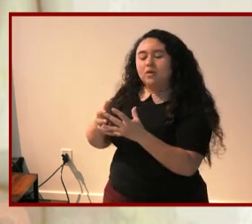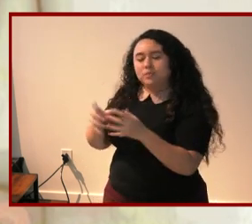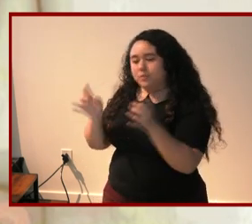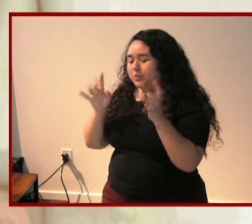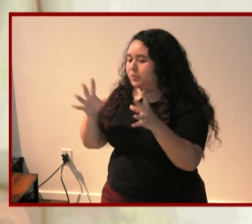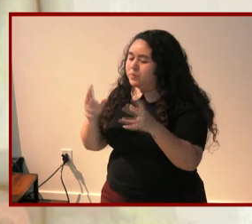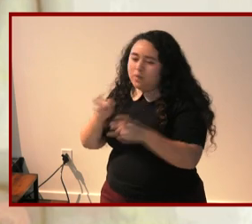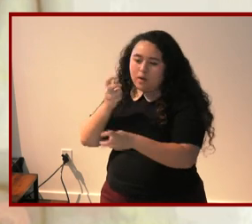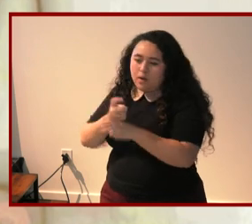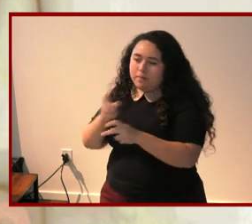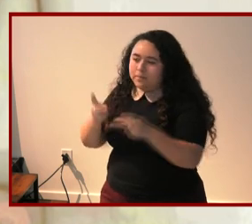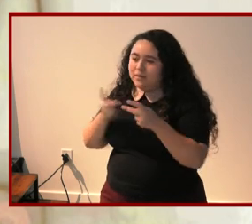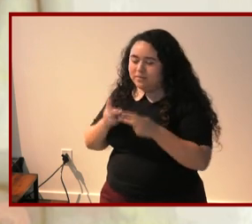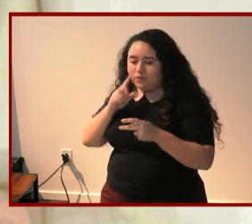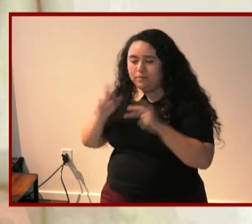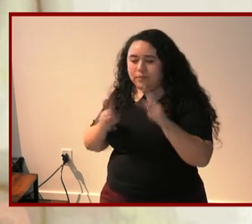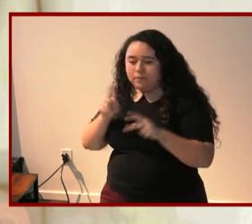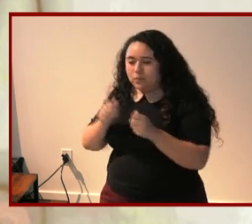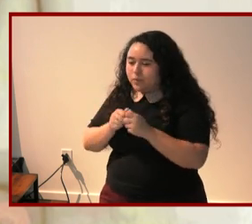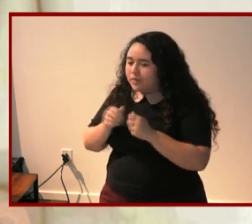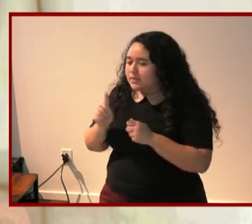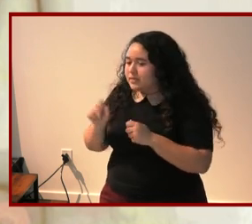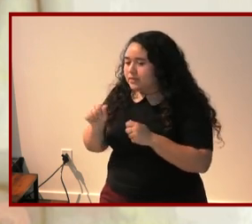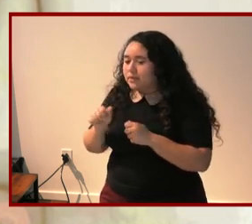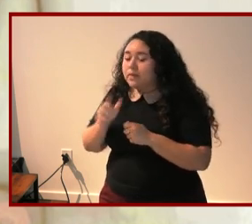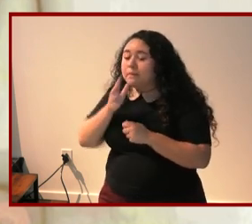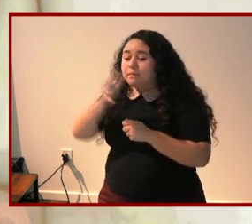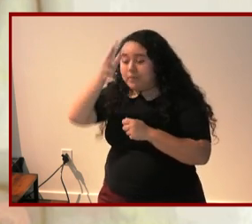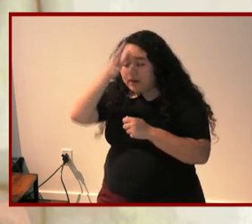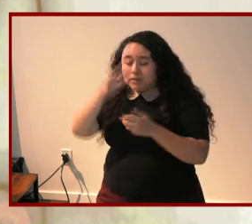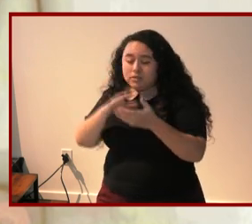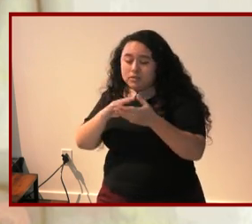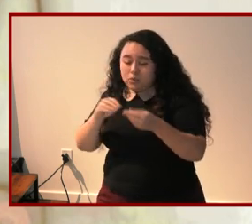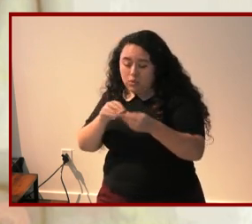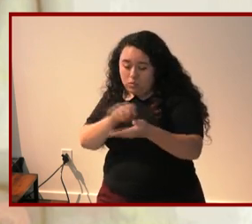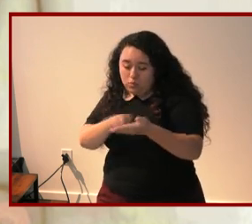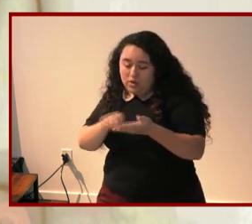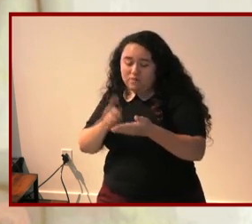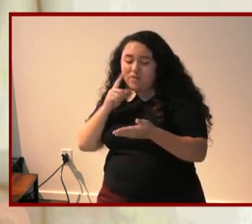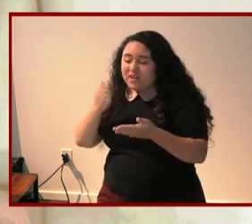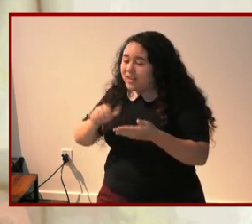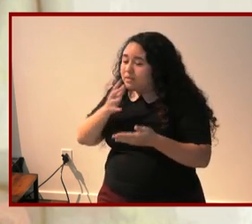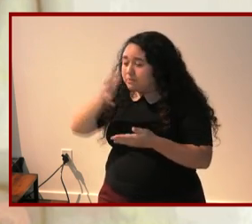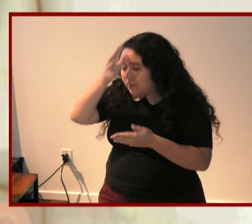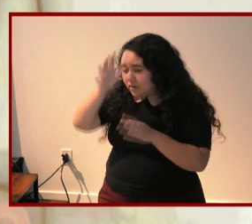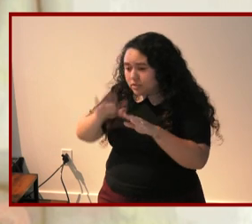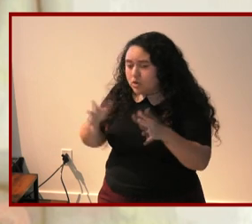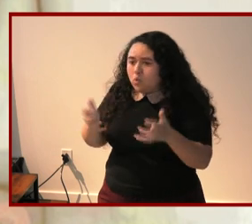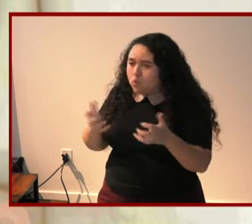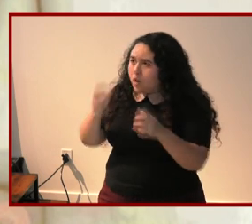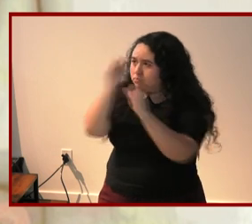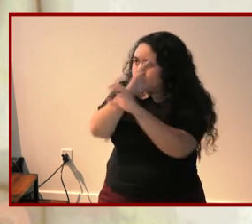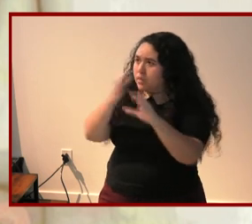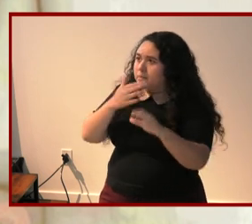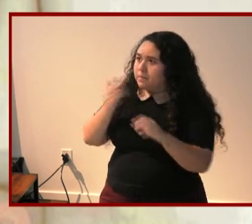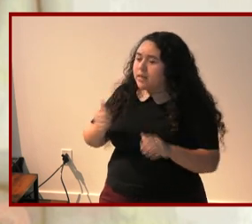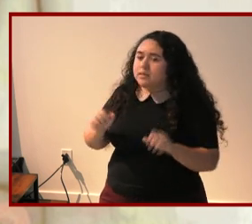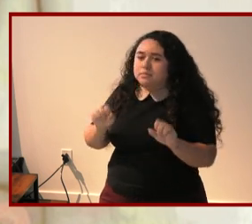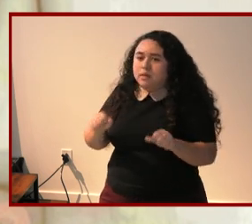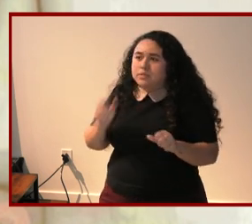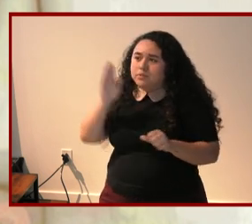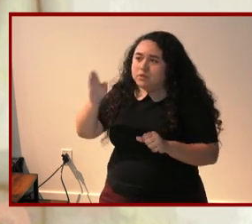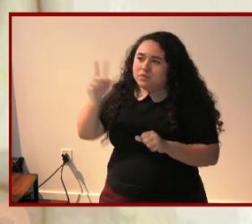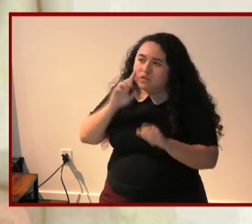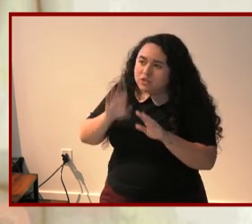people with disabilities and parent memoirists like any parent of any child want to imagine the best possible future for their children